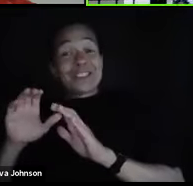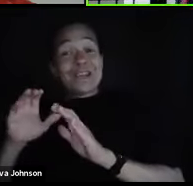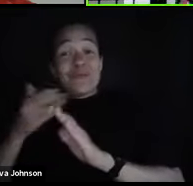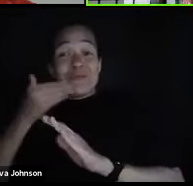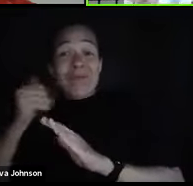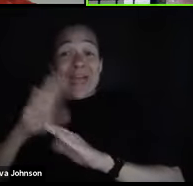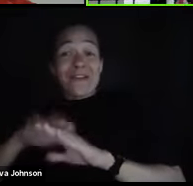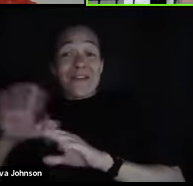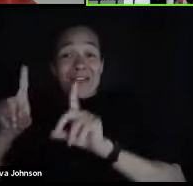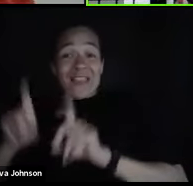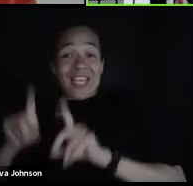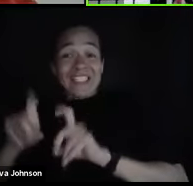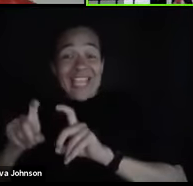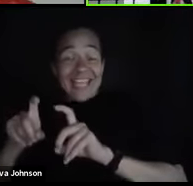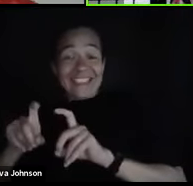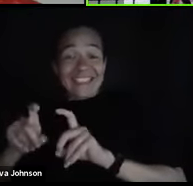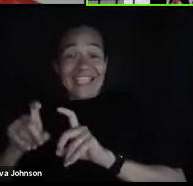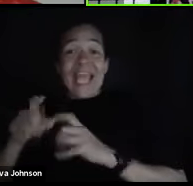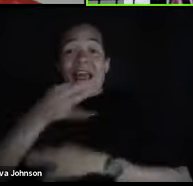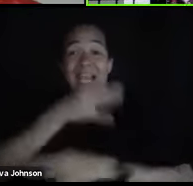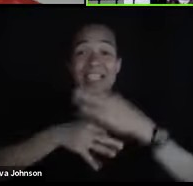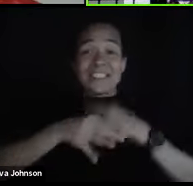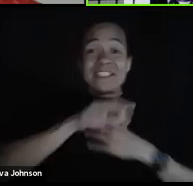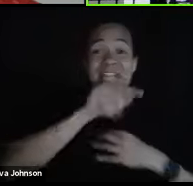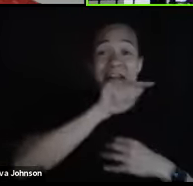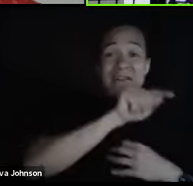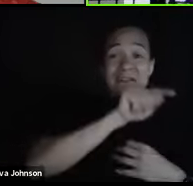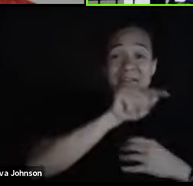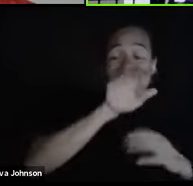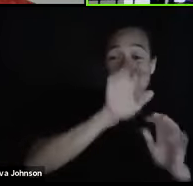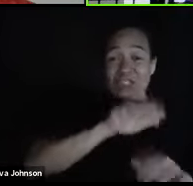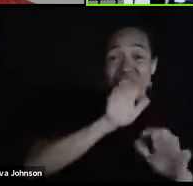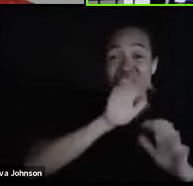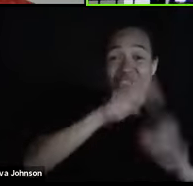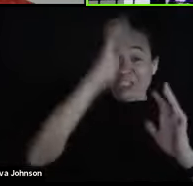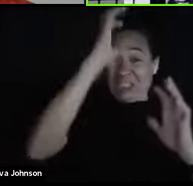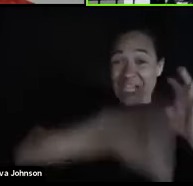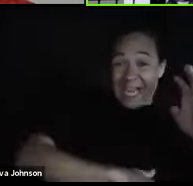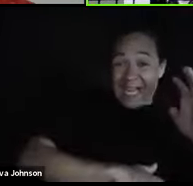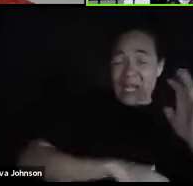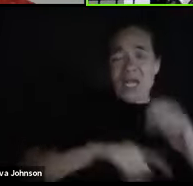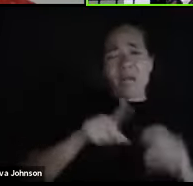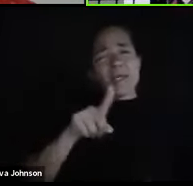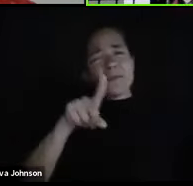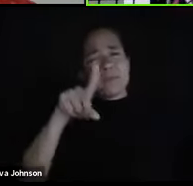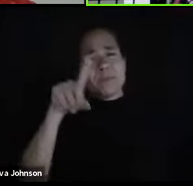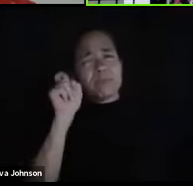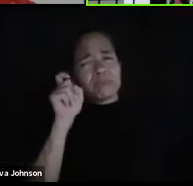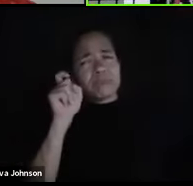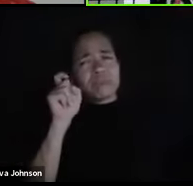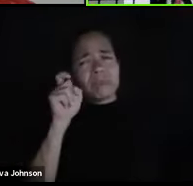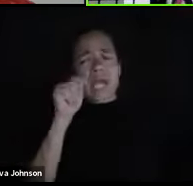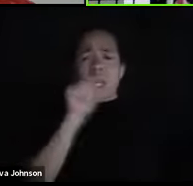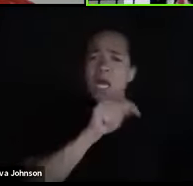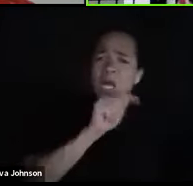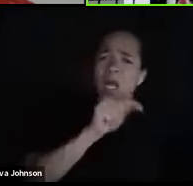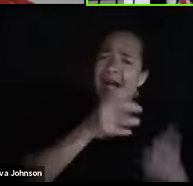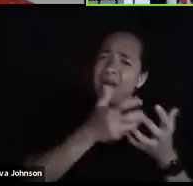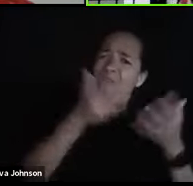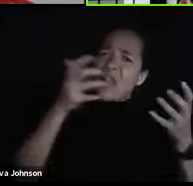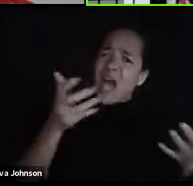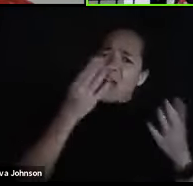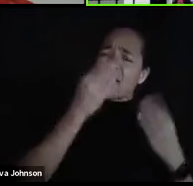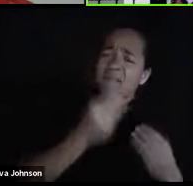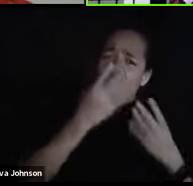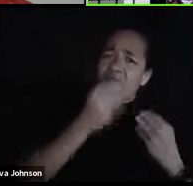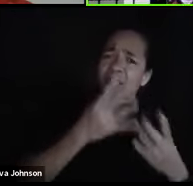information than students who take notes electronically. Now you say, but there's so much more information I can